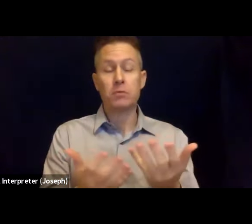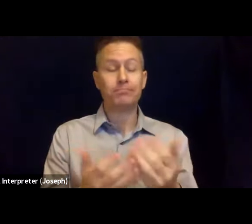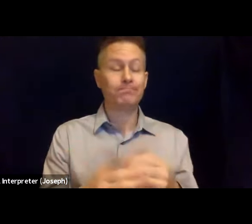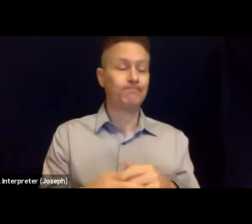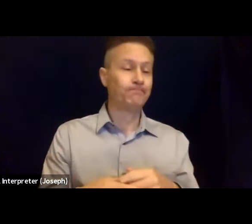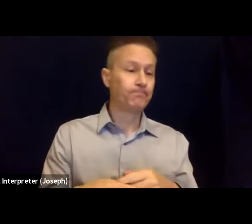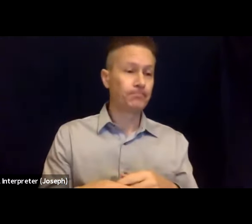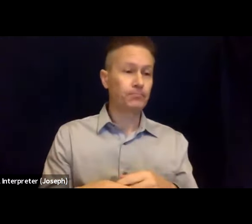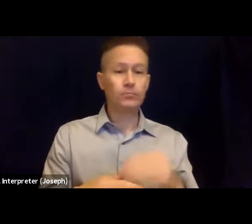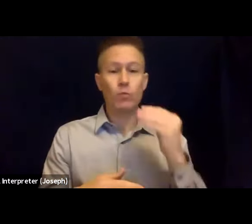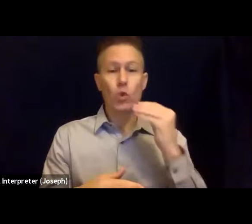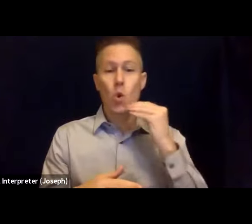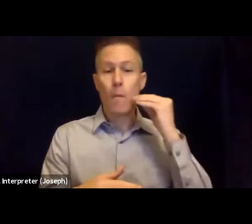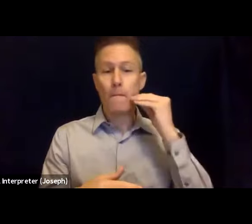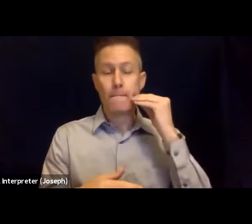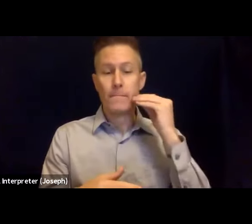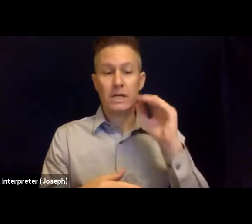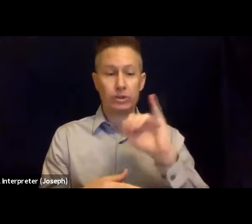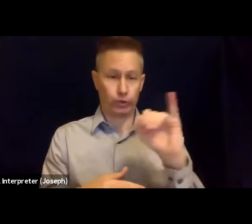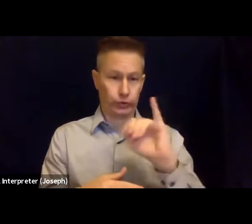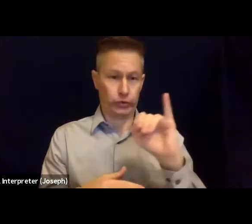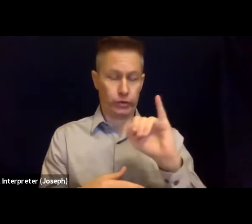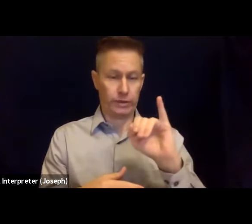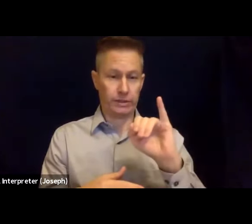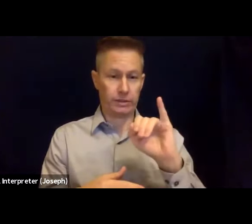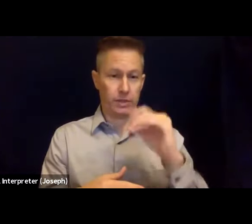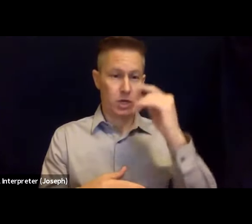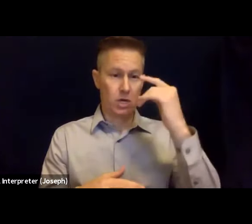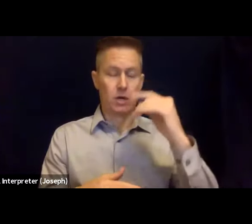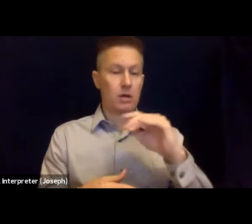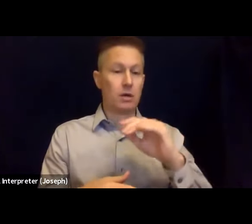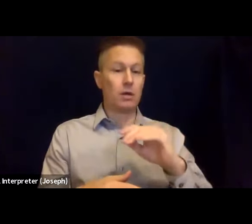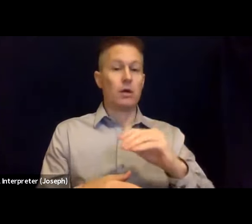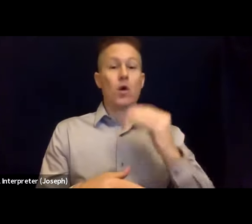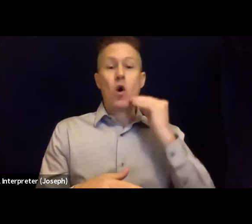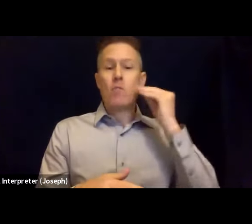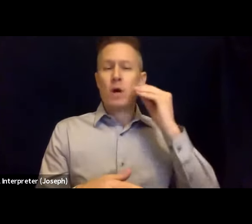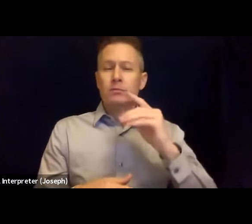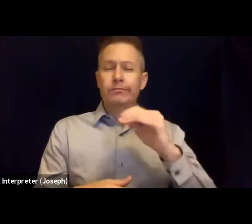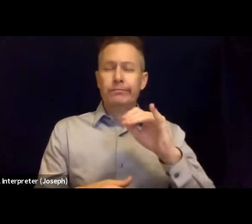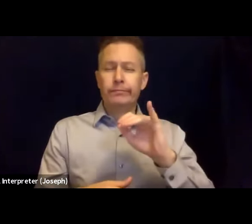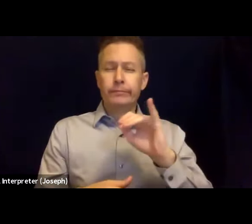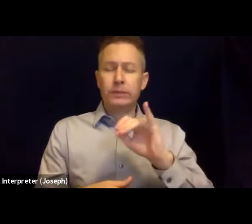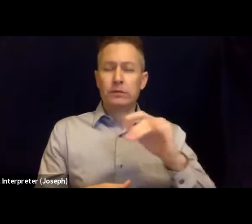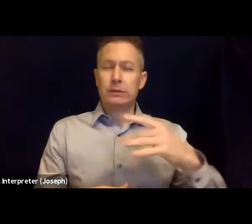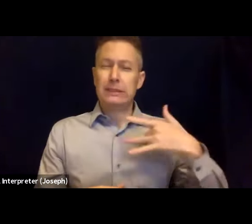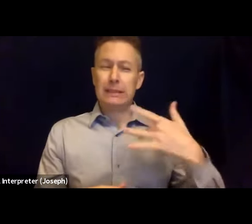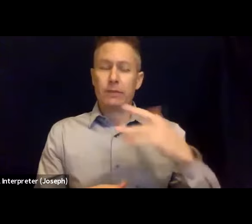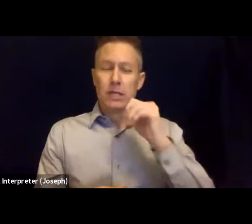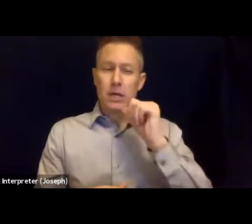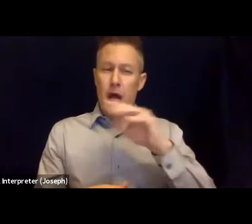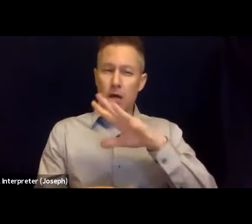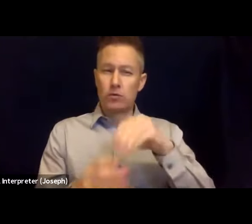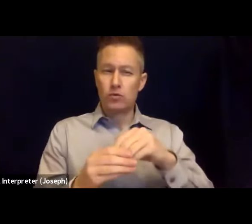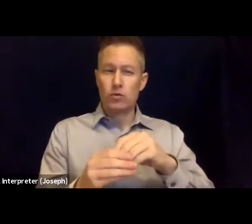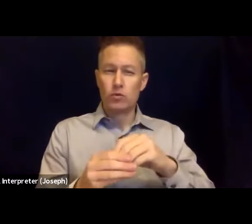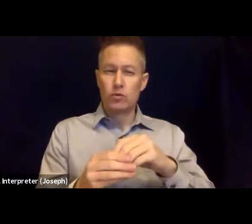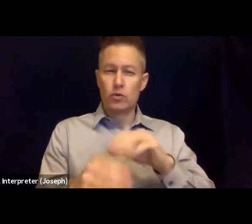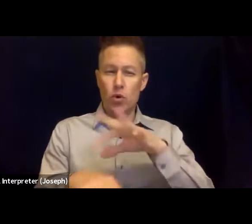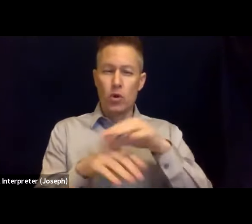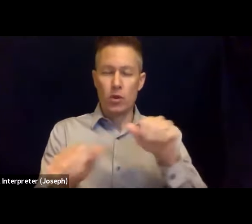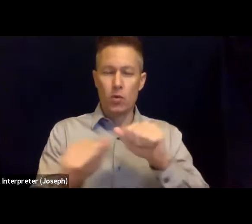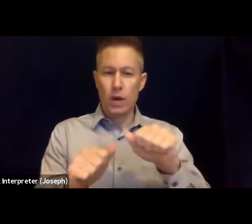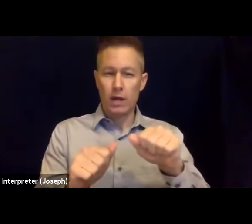homeowners policy doesn't include earthquake damage. Now renters policies may. So again, we protect ourselves